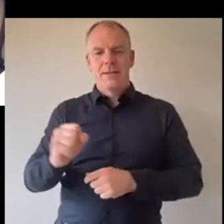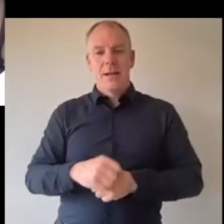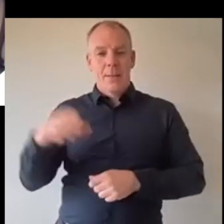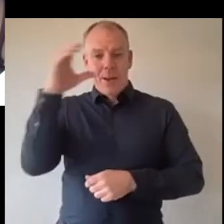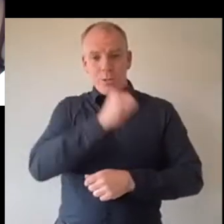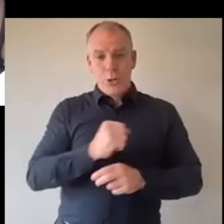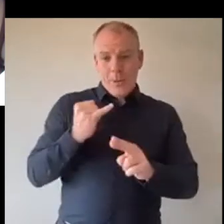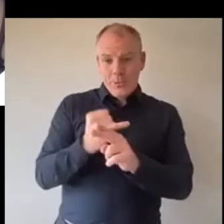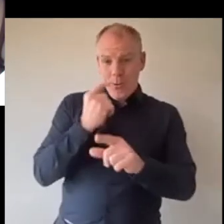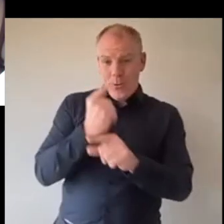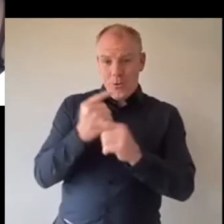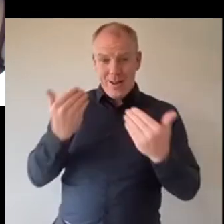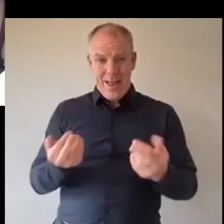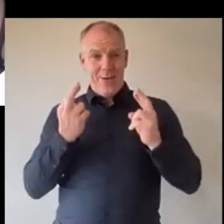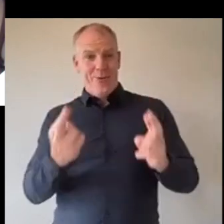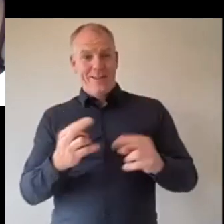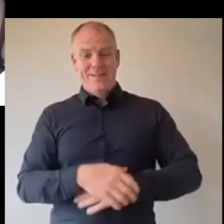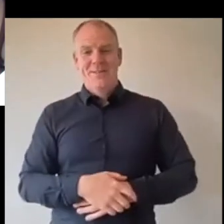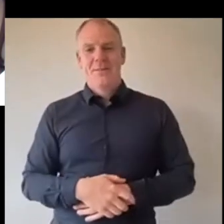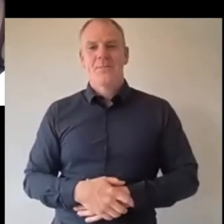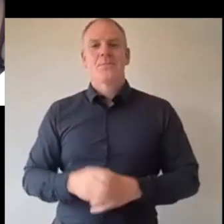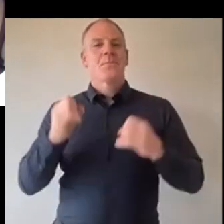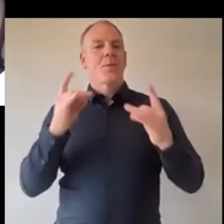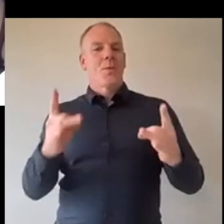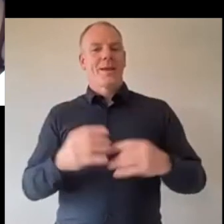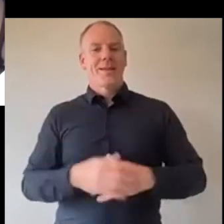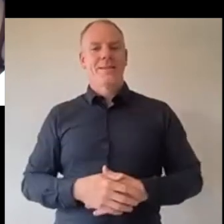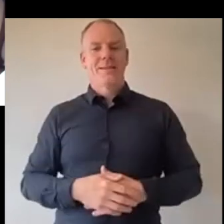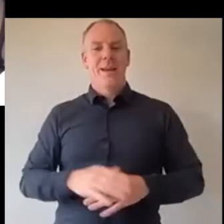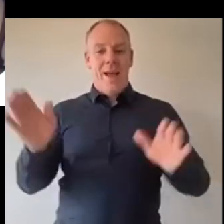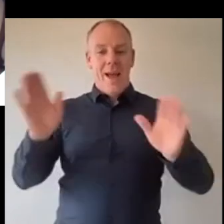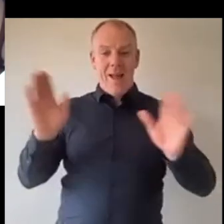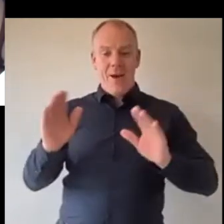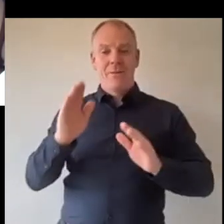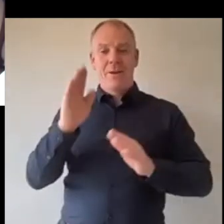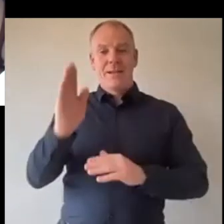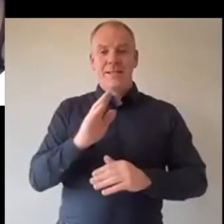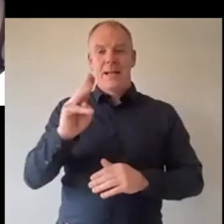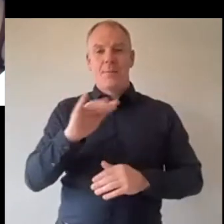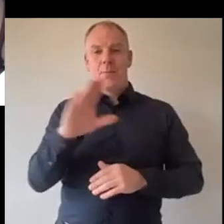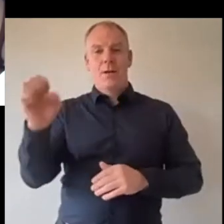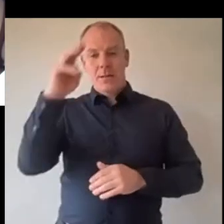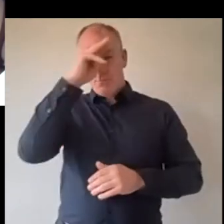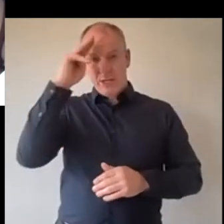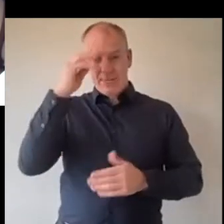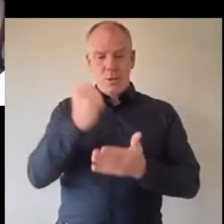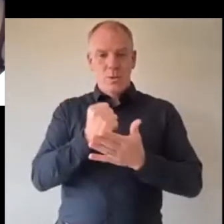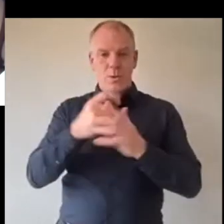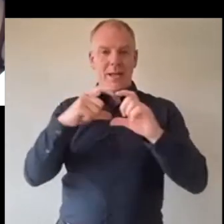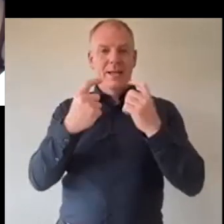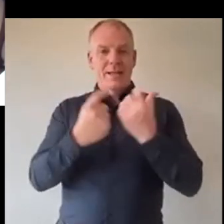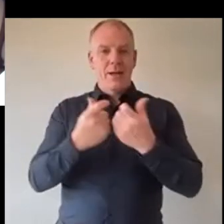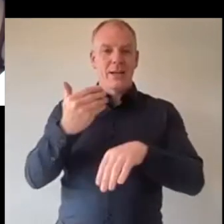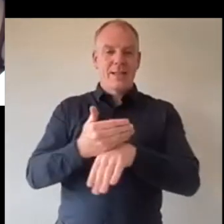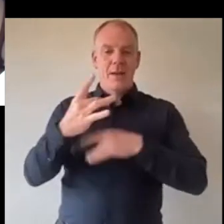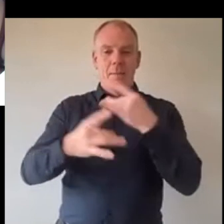that's the school you're in so okay well and a shadow of st paul's principal student council and staff for making this our final